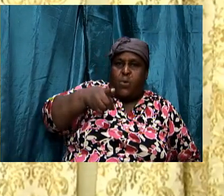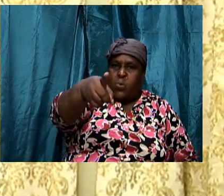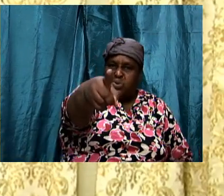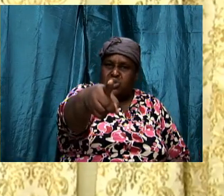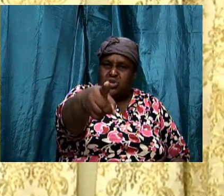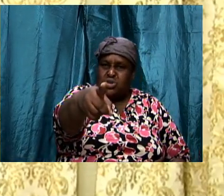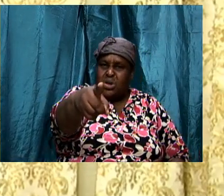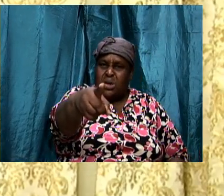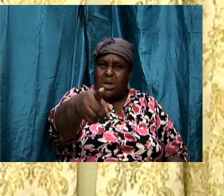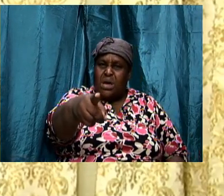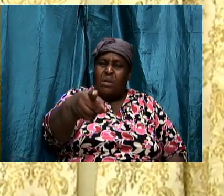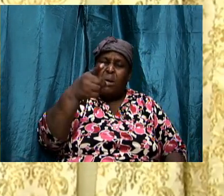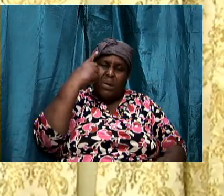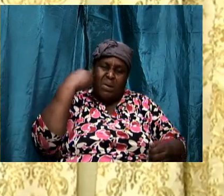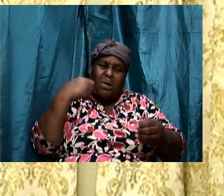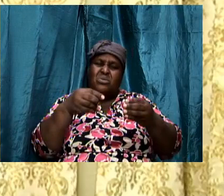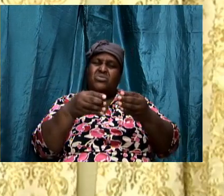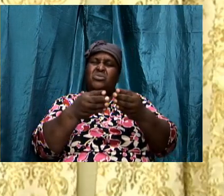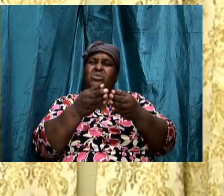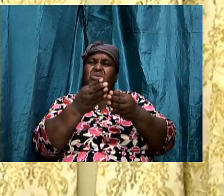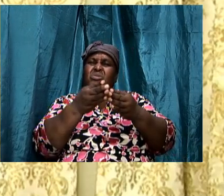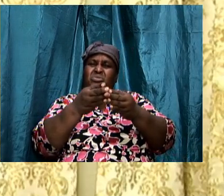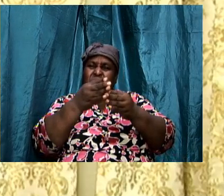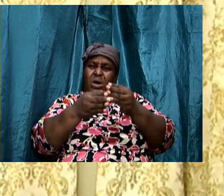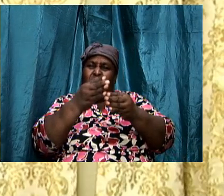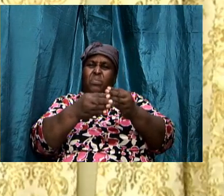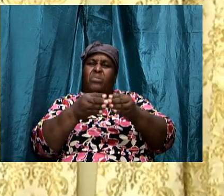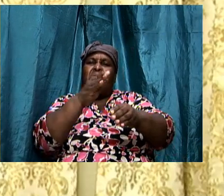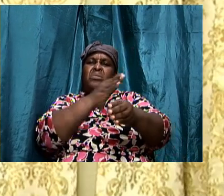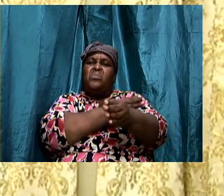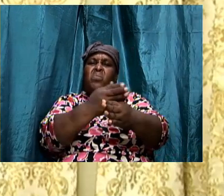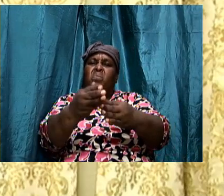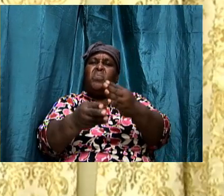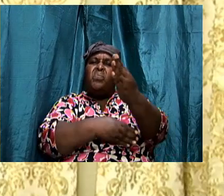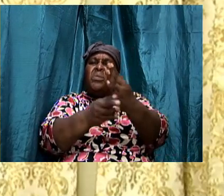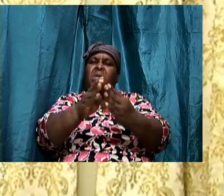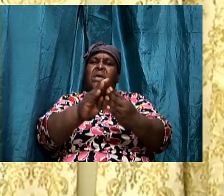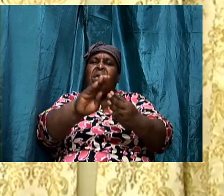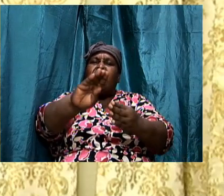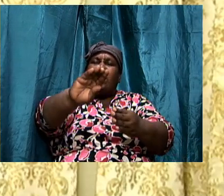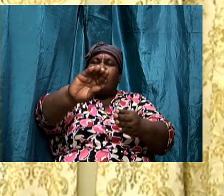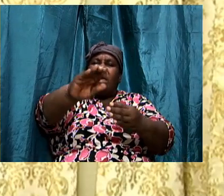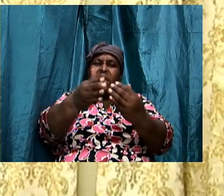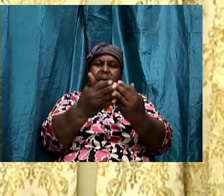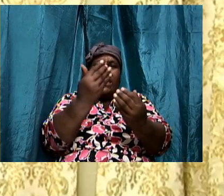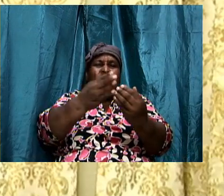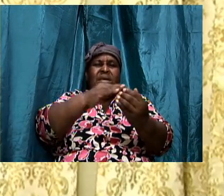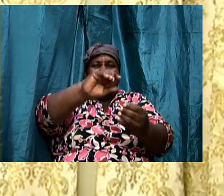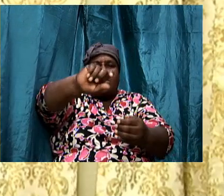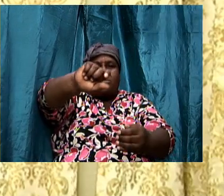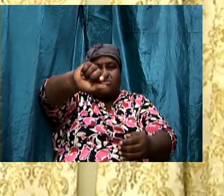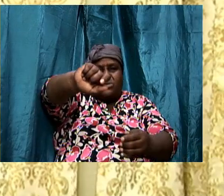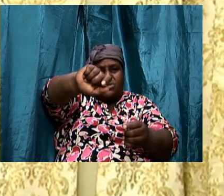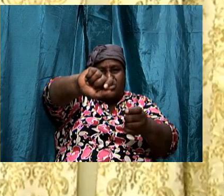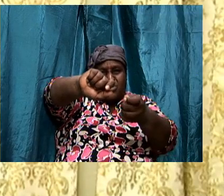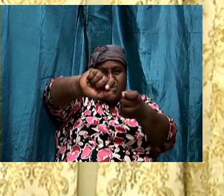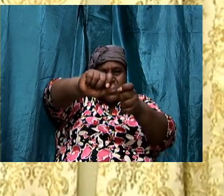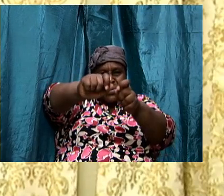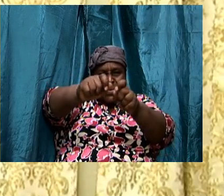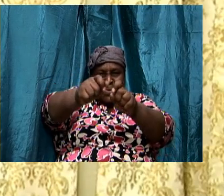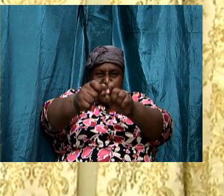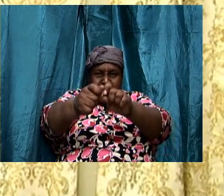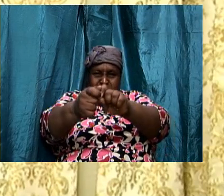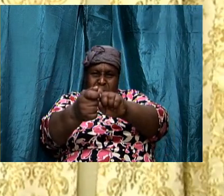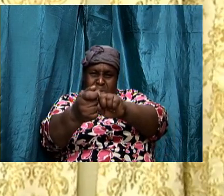sharpened on both sides, it was easy now to turn. And with the tip turned down,